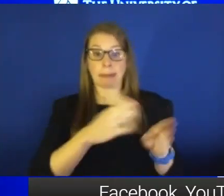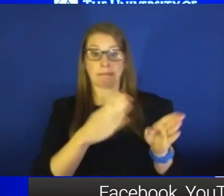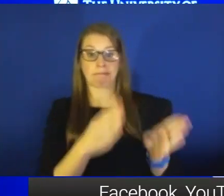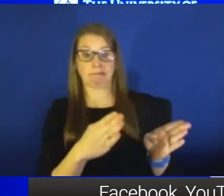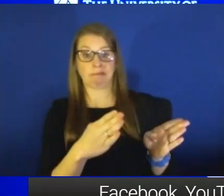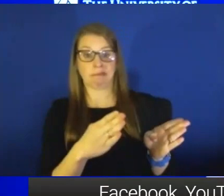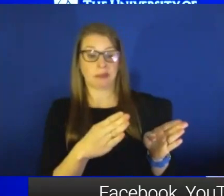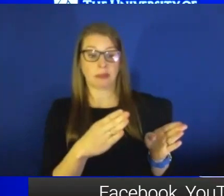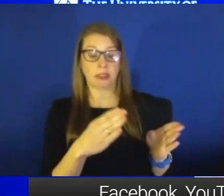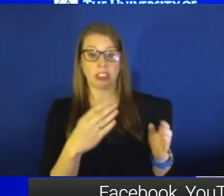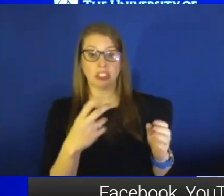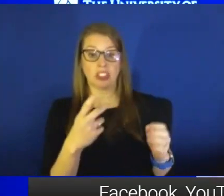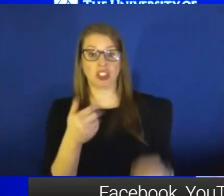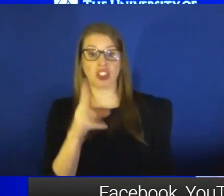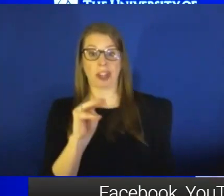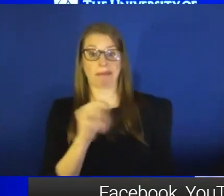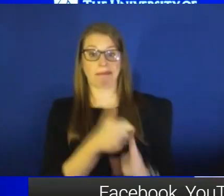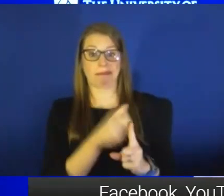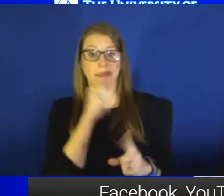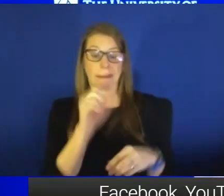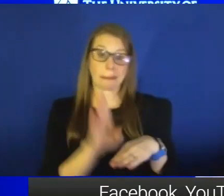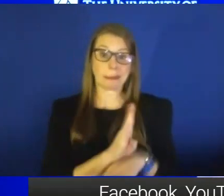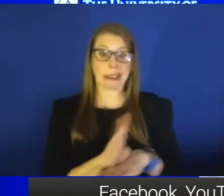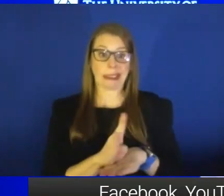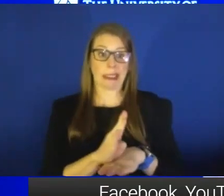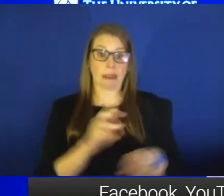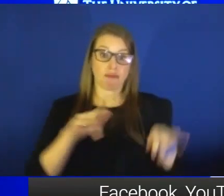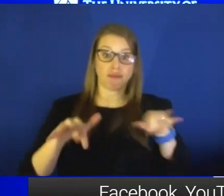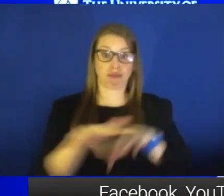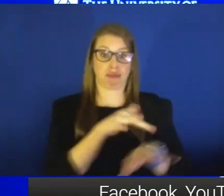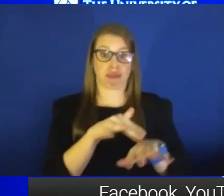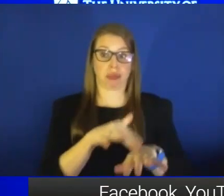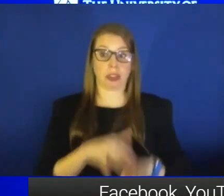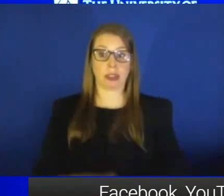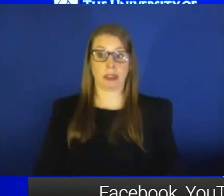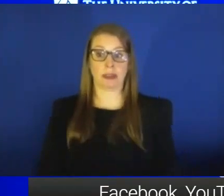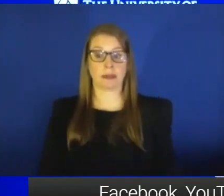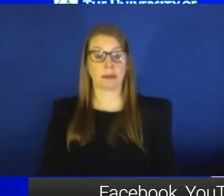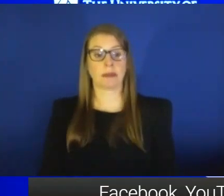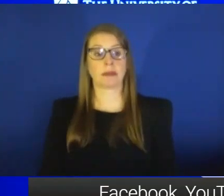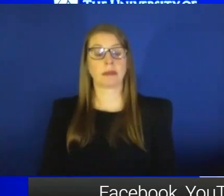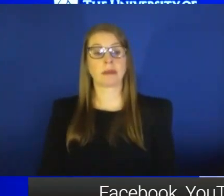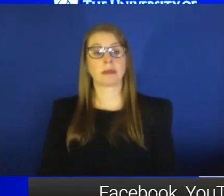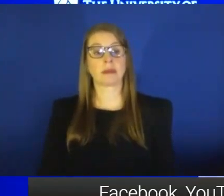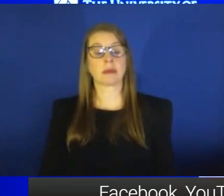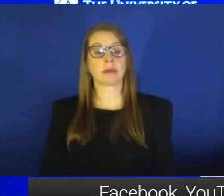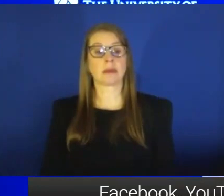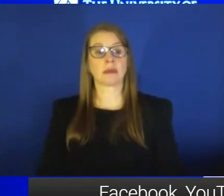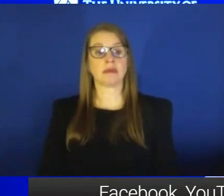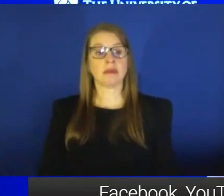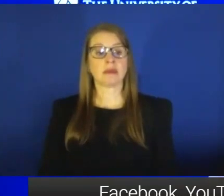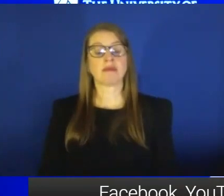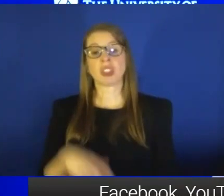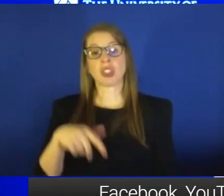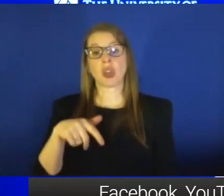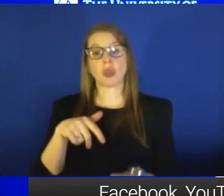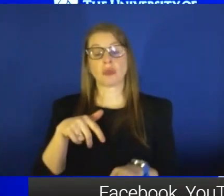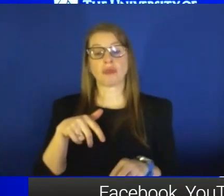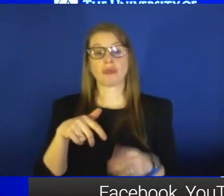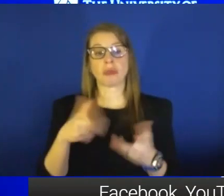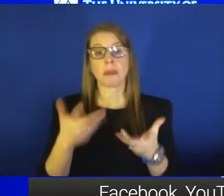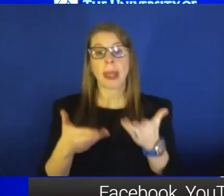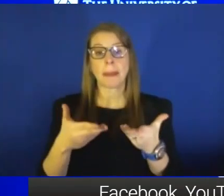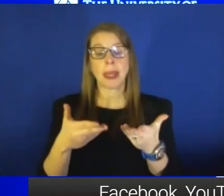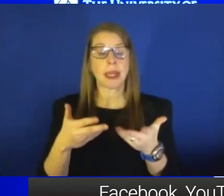that's good as well. I think it is difficult to do some exercises with a mask, like running on a treadmill, so you have to take that into account. But